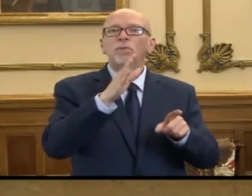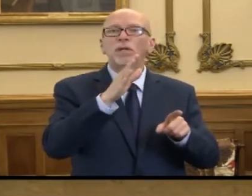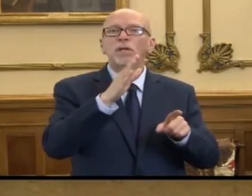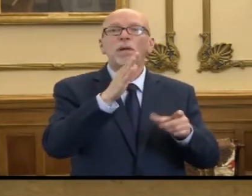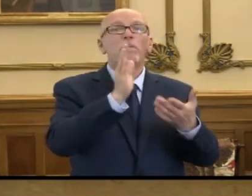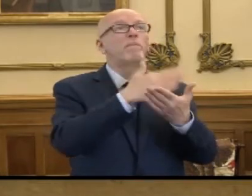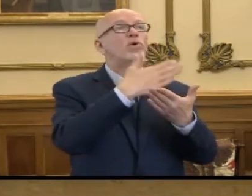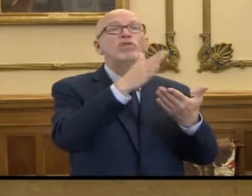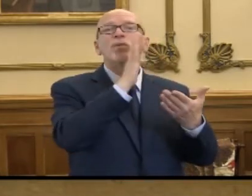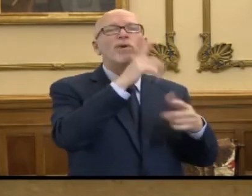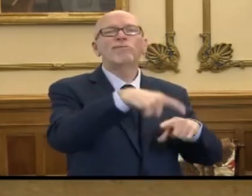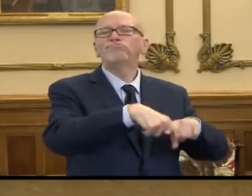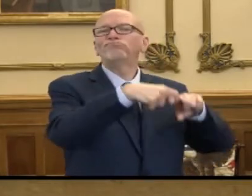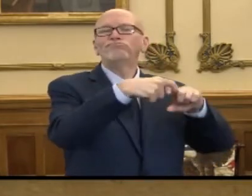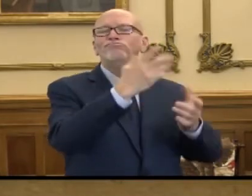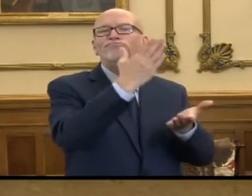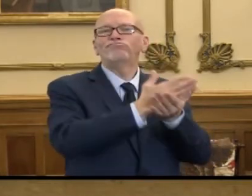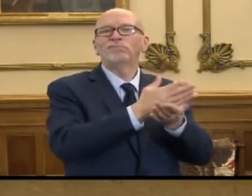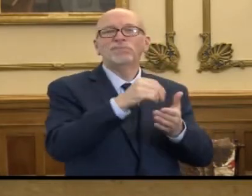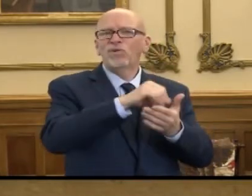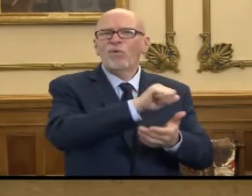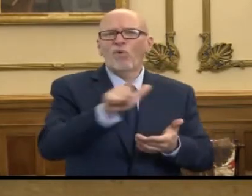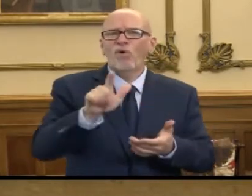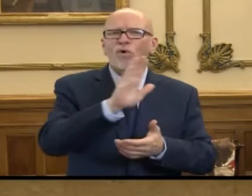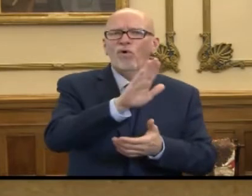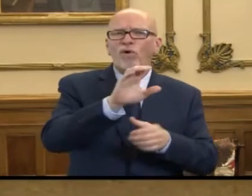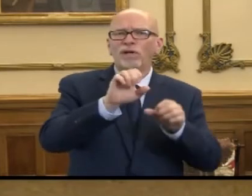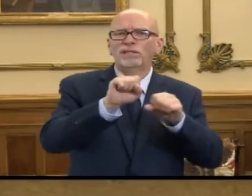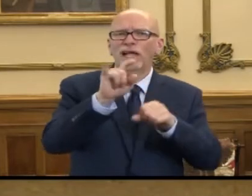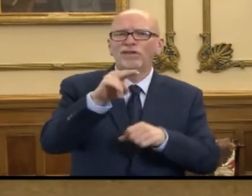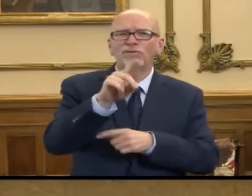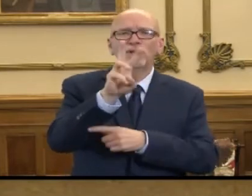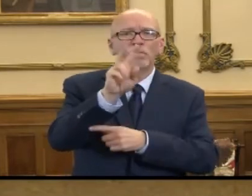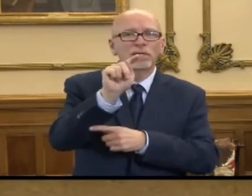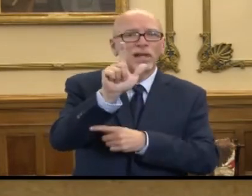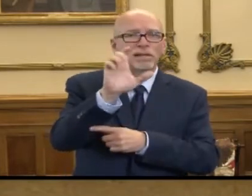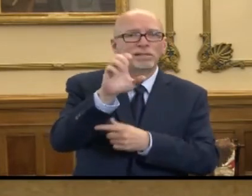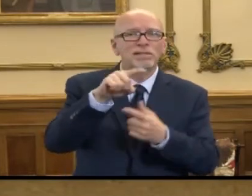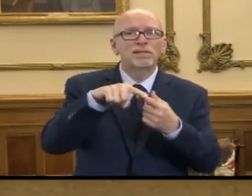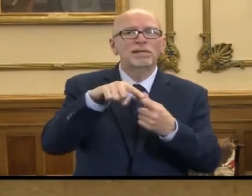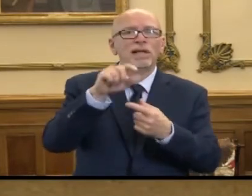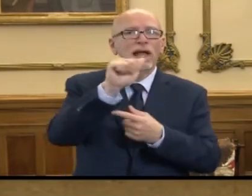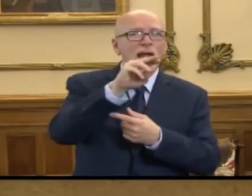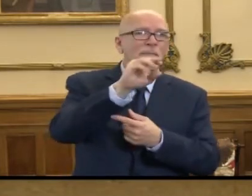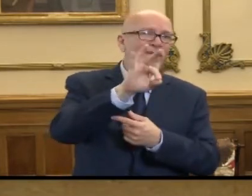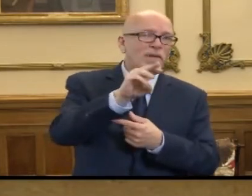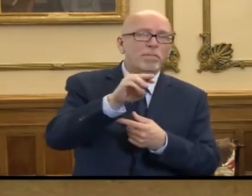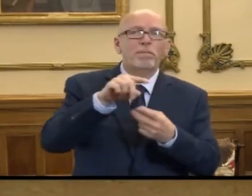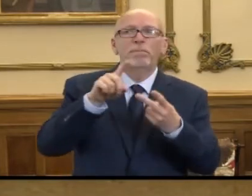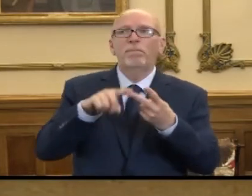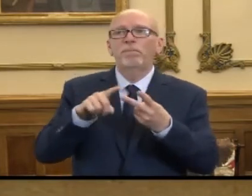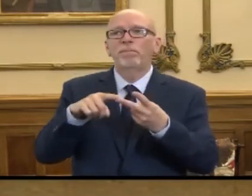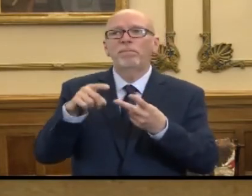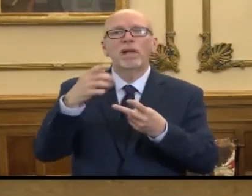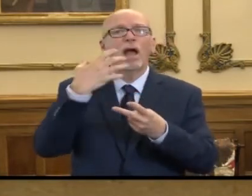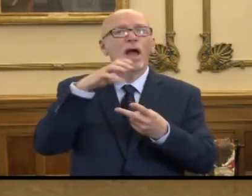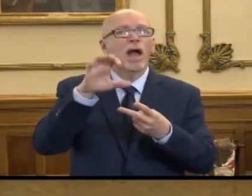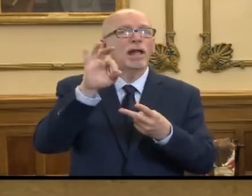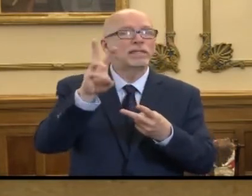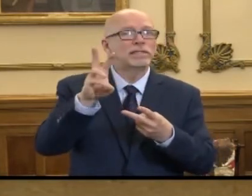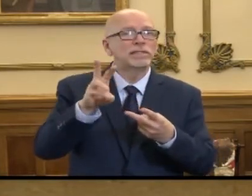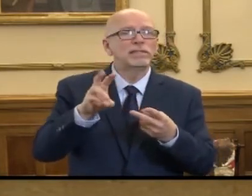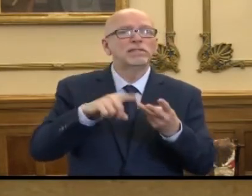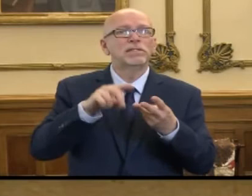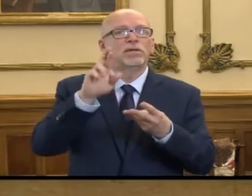playing music across all of its bands on WTLC, AM and FM, Hot 96,